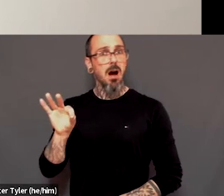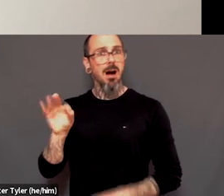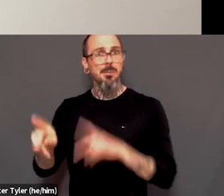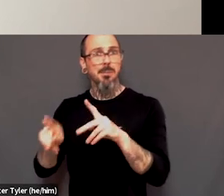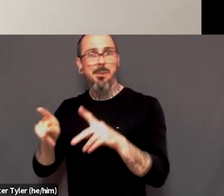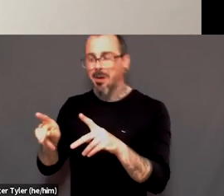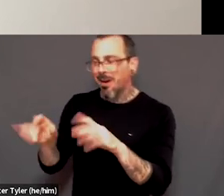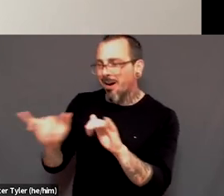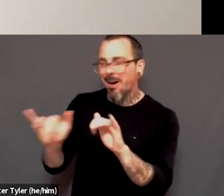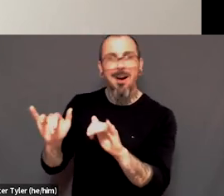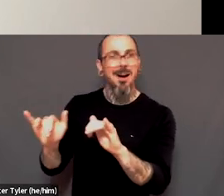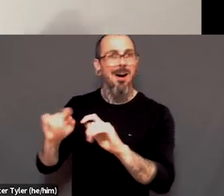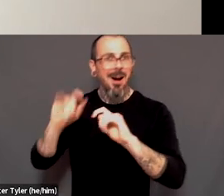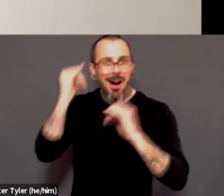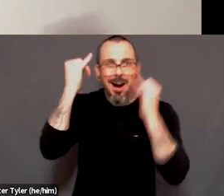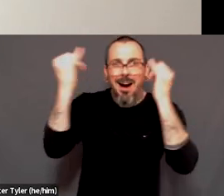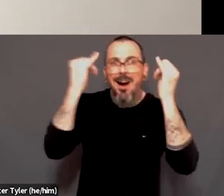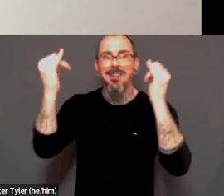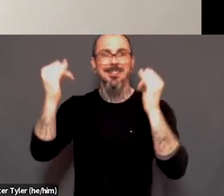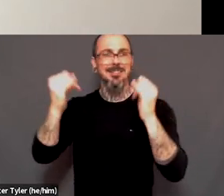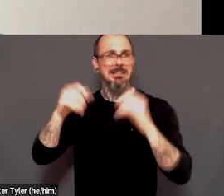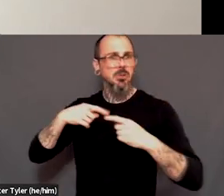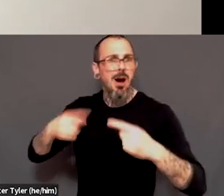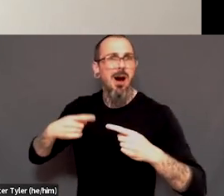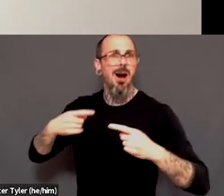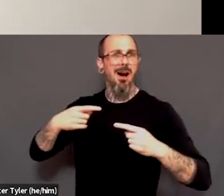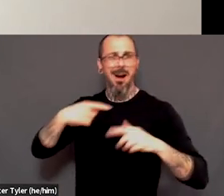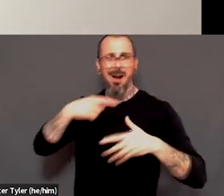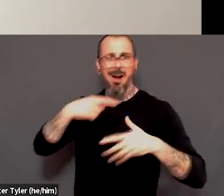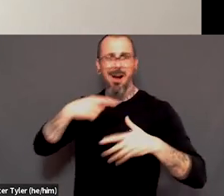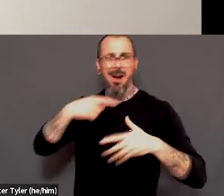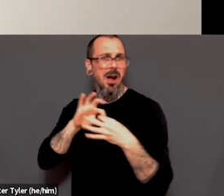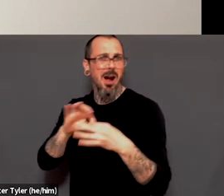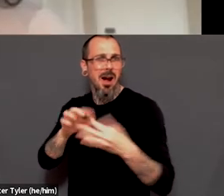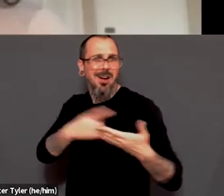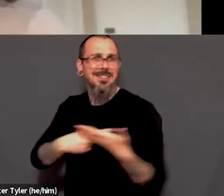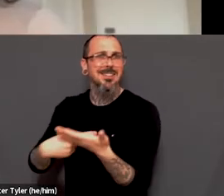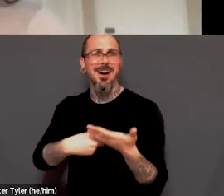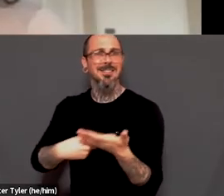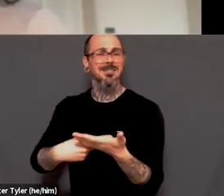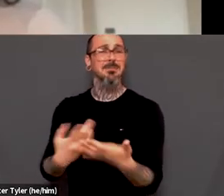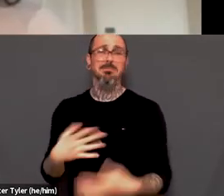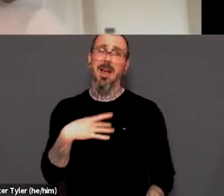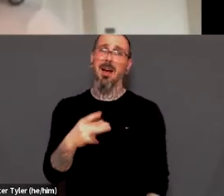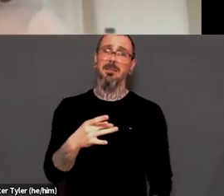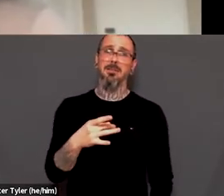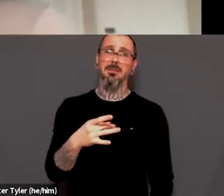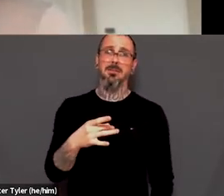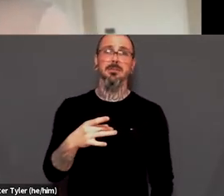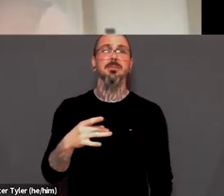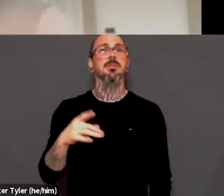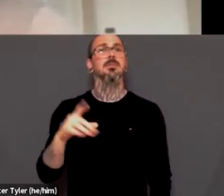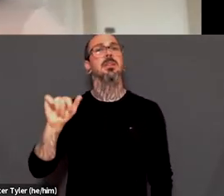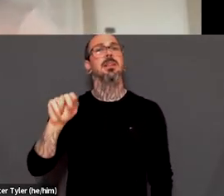ideas or just on like struggles that we're having. So, yeah. Yeah. Those are super relevant. And like, um,